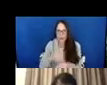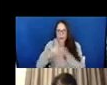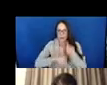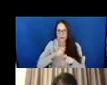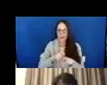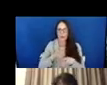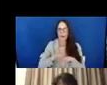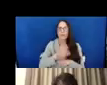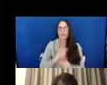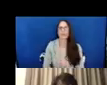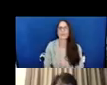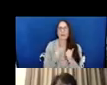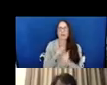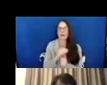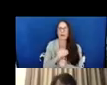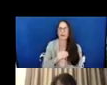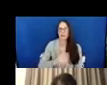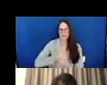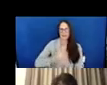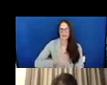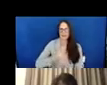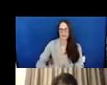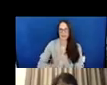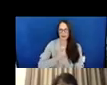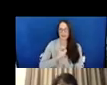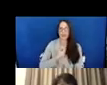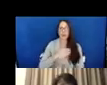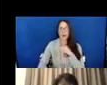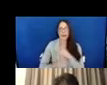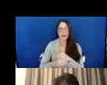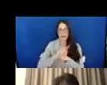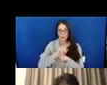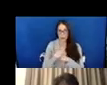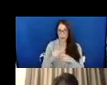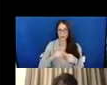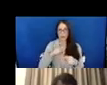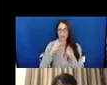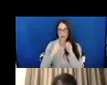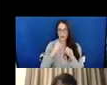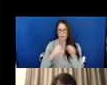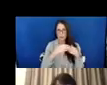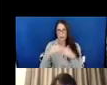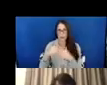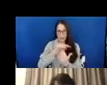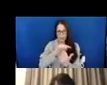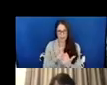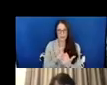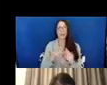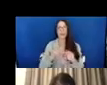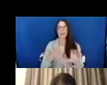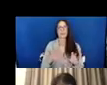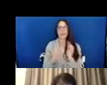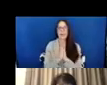and sense of self, and so I added a question to my interview guide to explicitly ask about